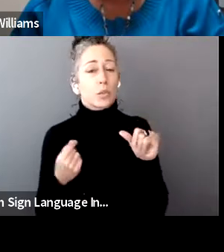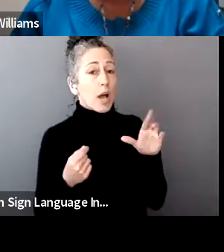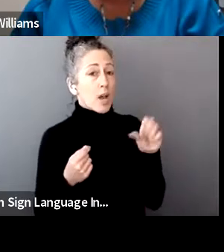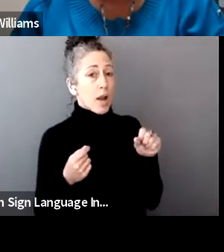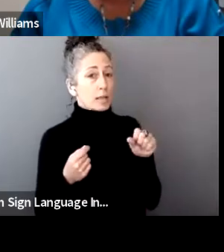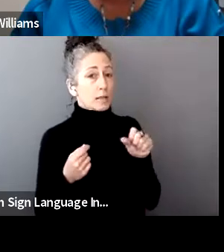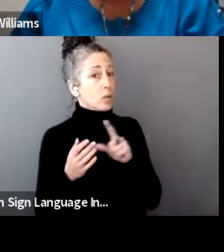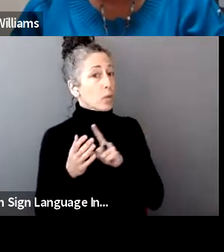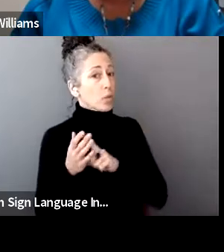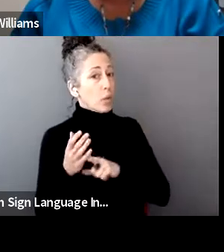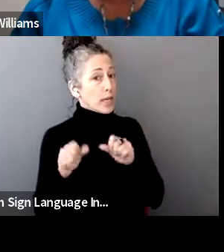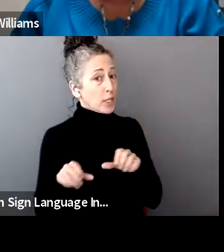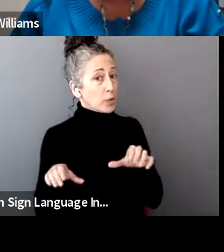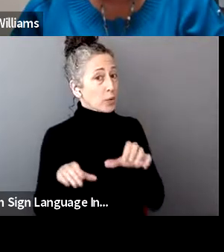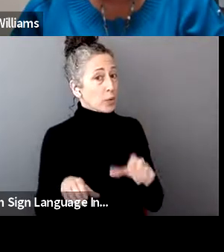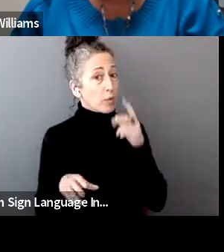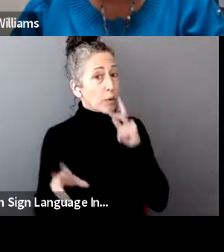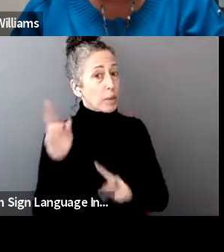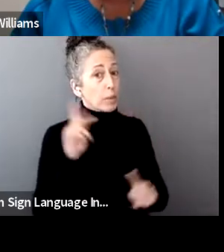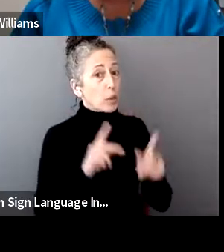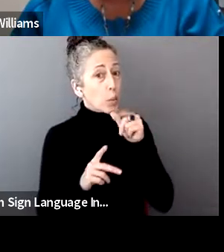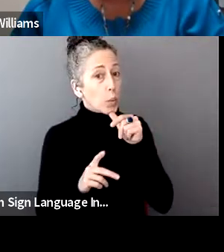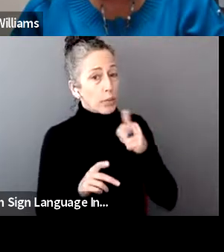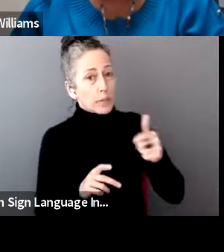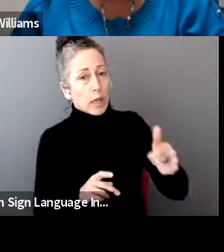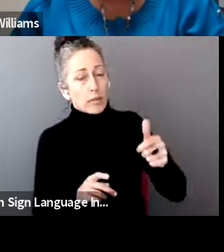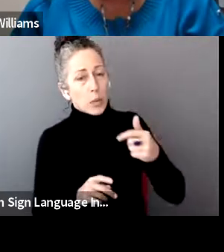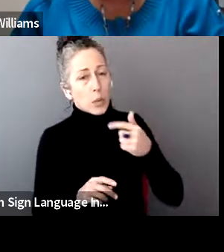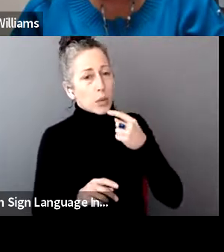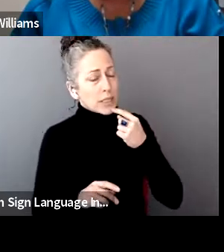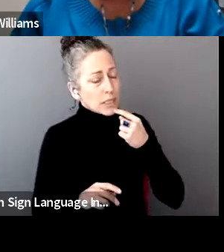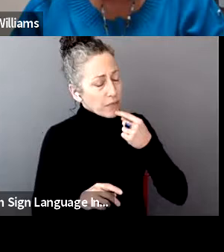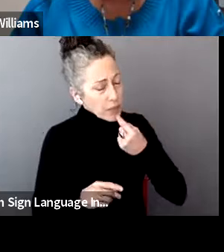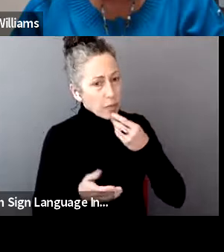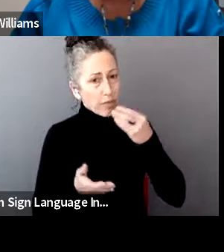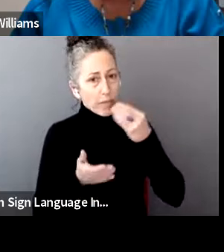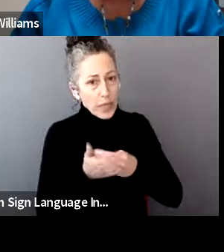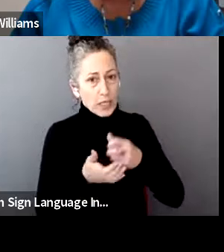experiencing severe financial difficulty and don't really know where to turn?